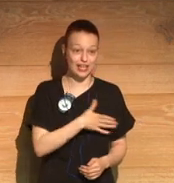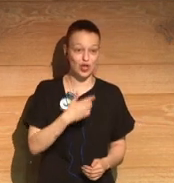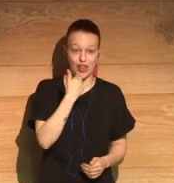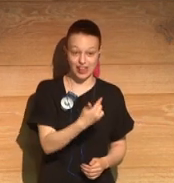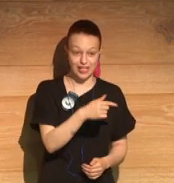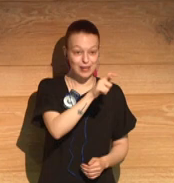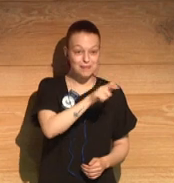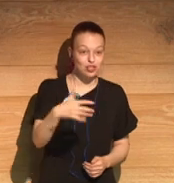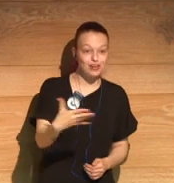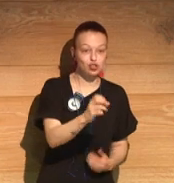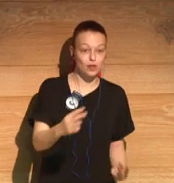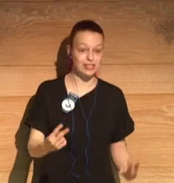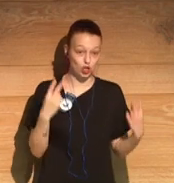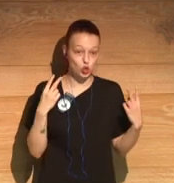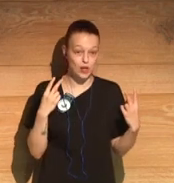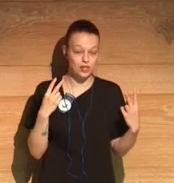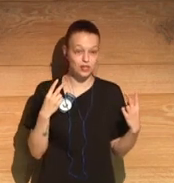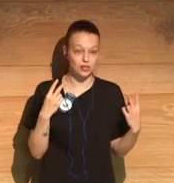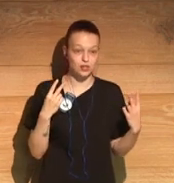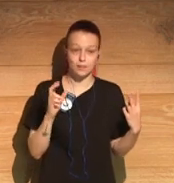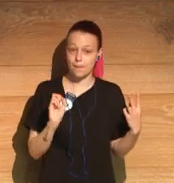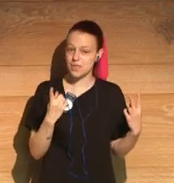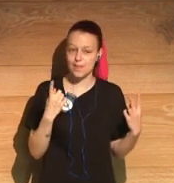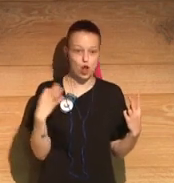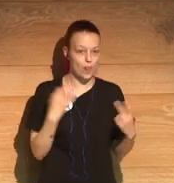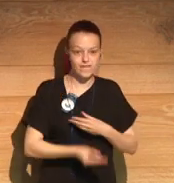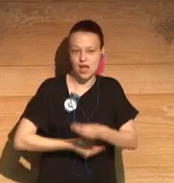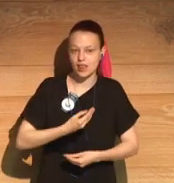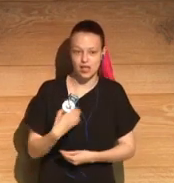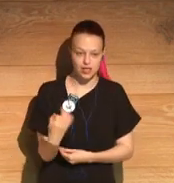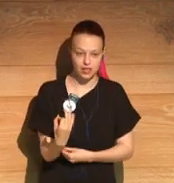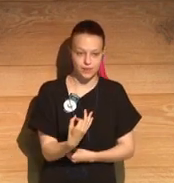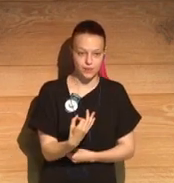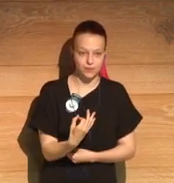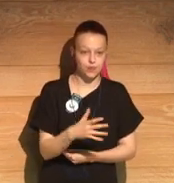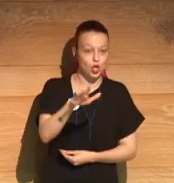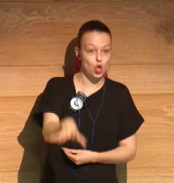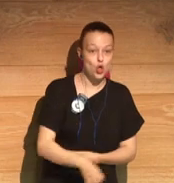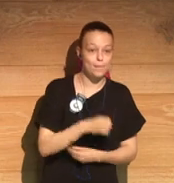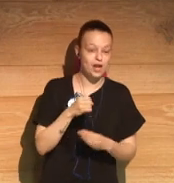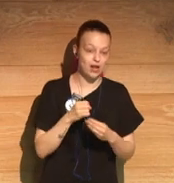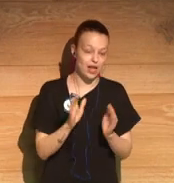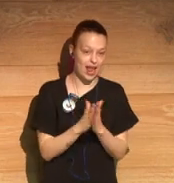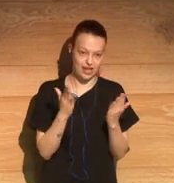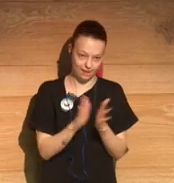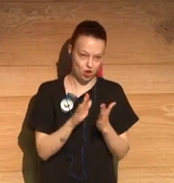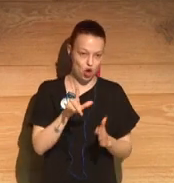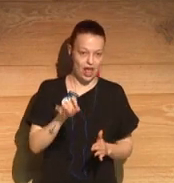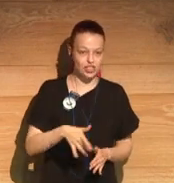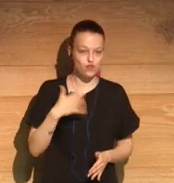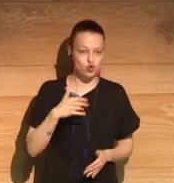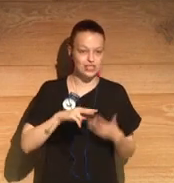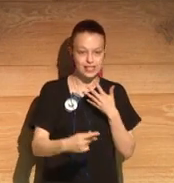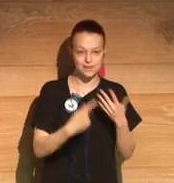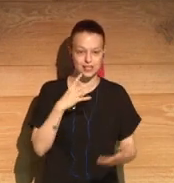Well, I'd like to say to all of the people who are following us and streaming, the first thing they have to do is go out and buy the